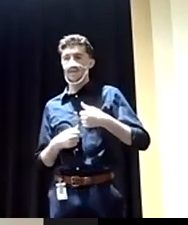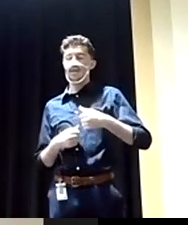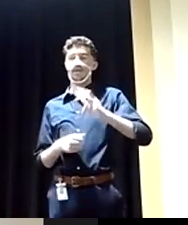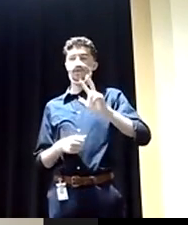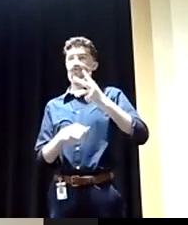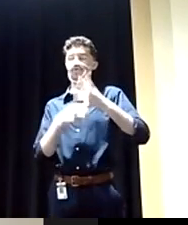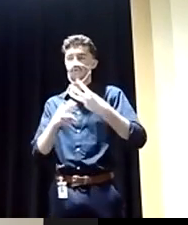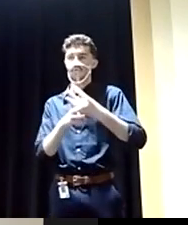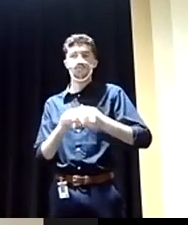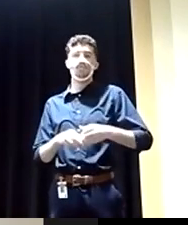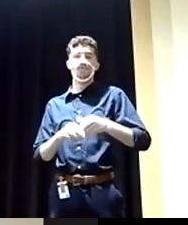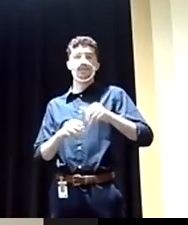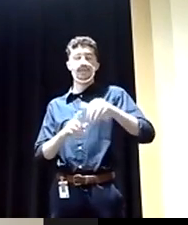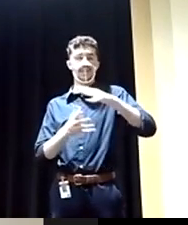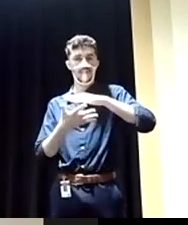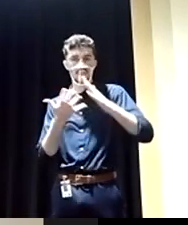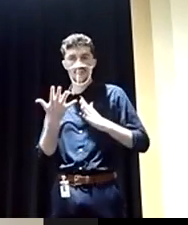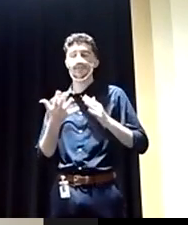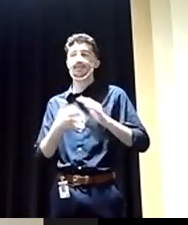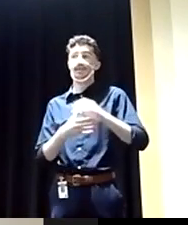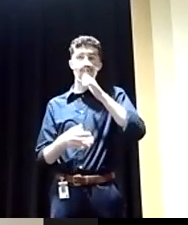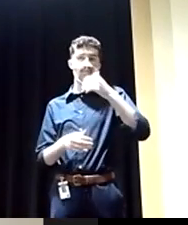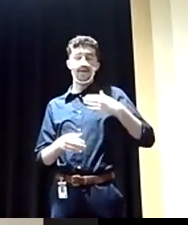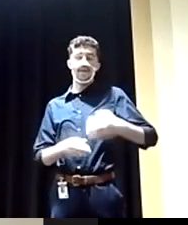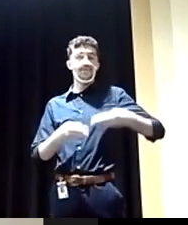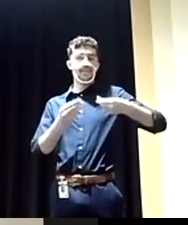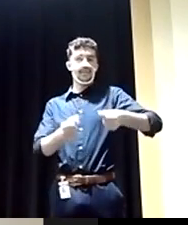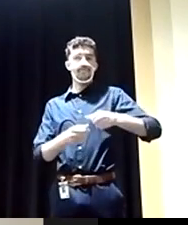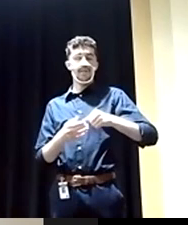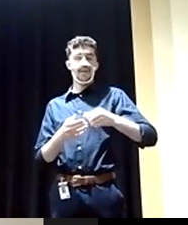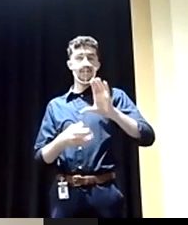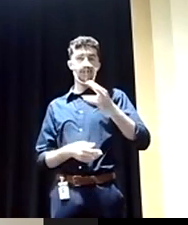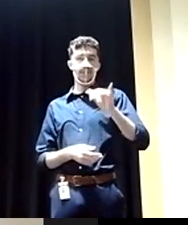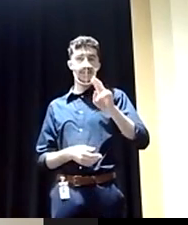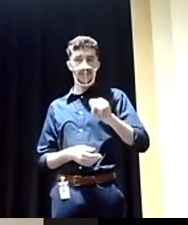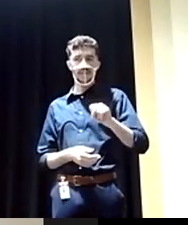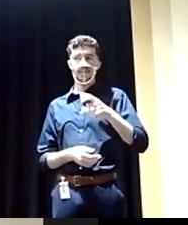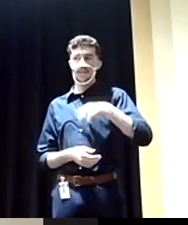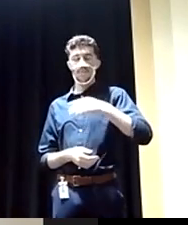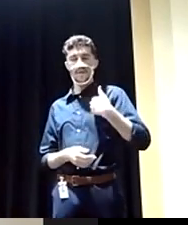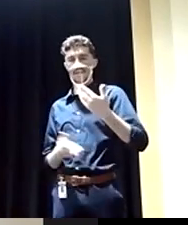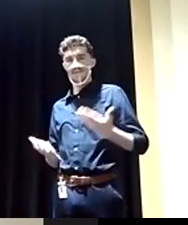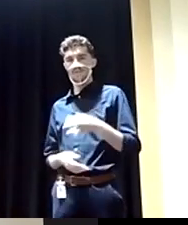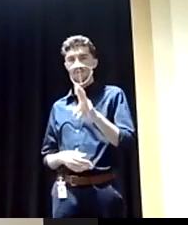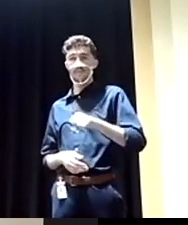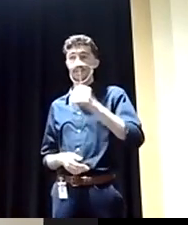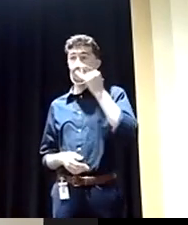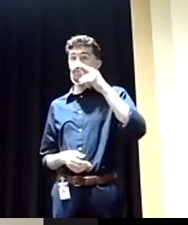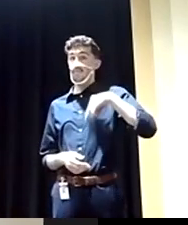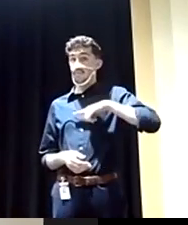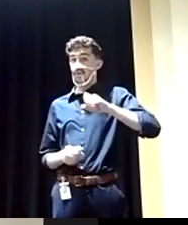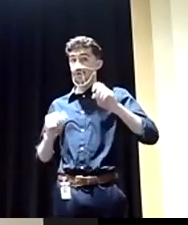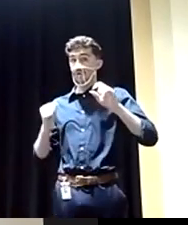situations where they don't have the supply chains that we have all over. And if we could address those issues,